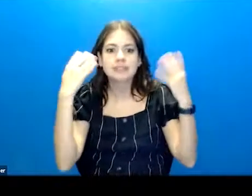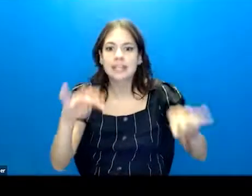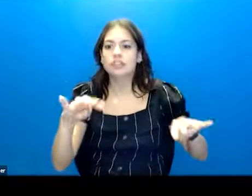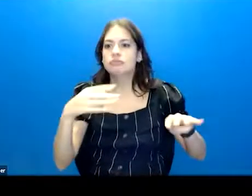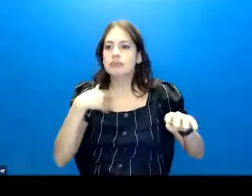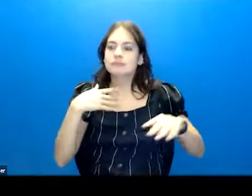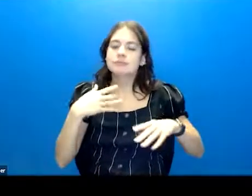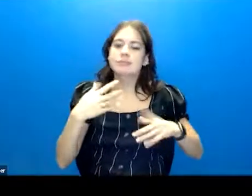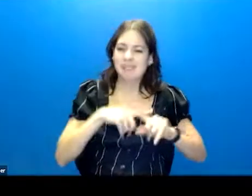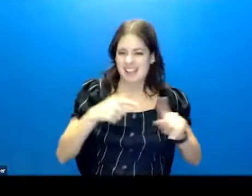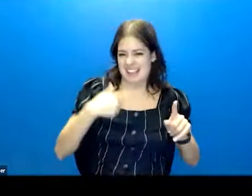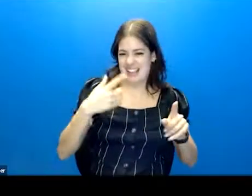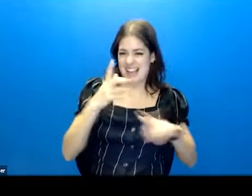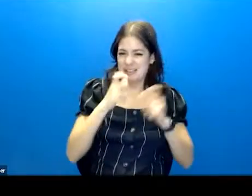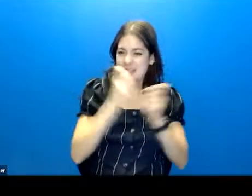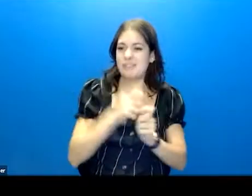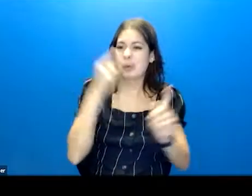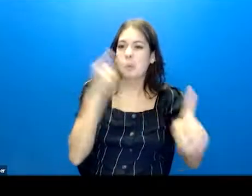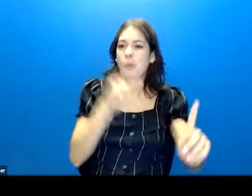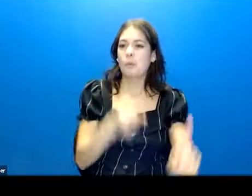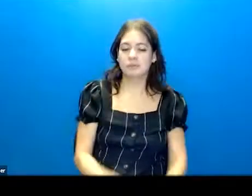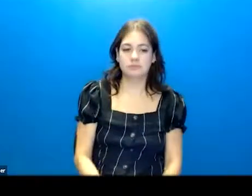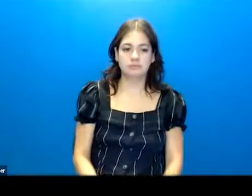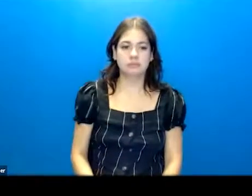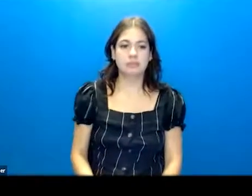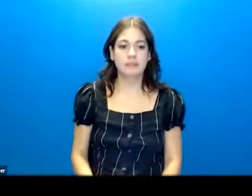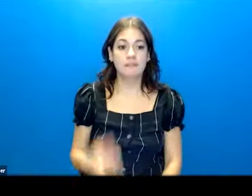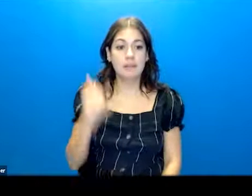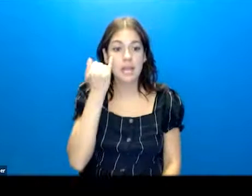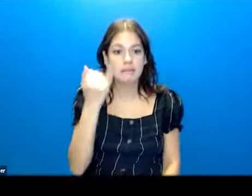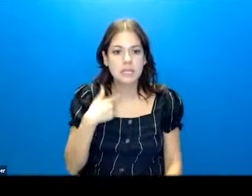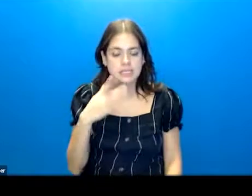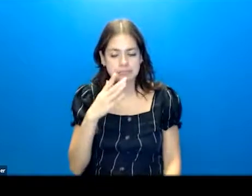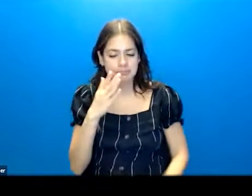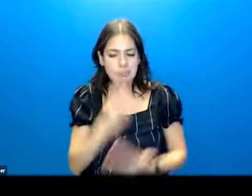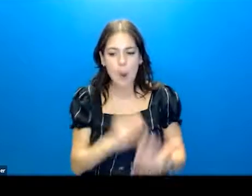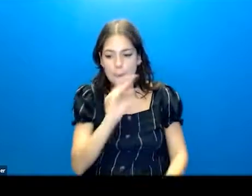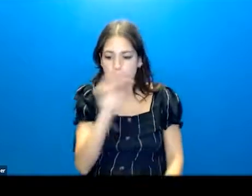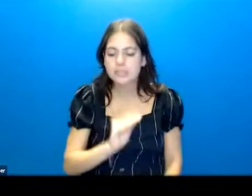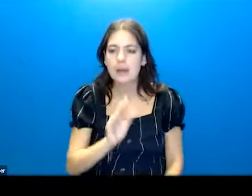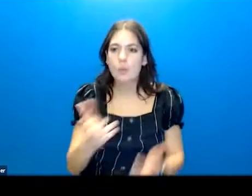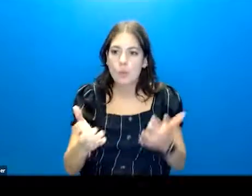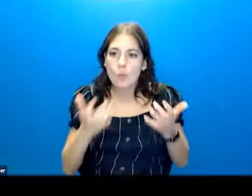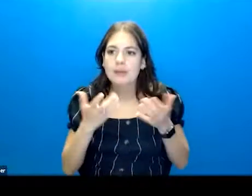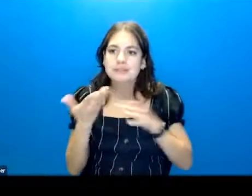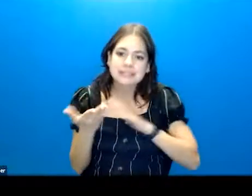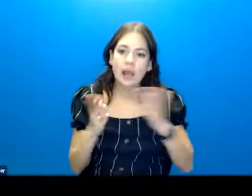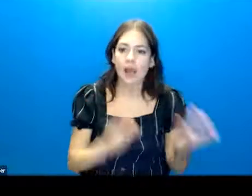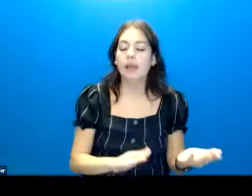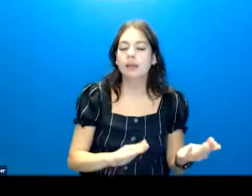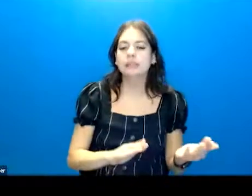But it has a function. Even if during that moment a small part of them wishes to die,